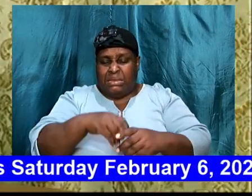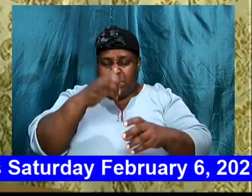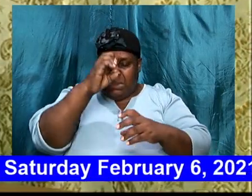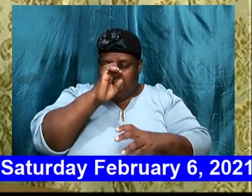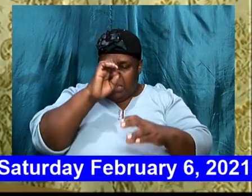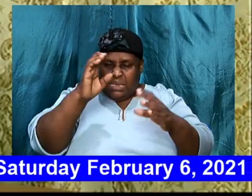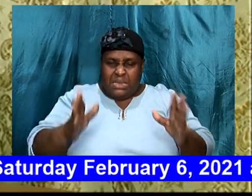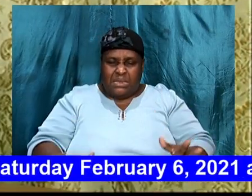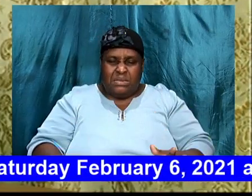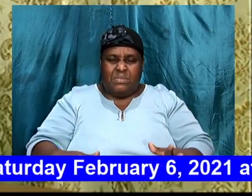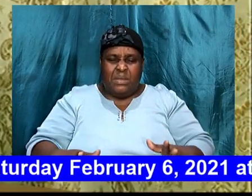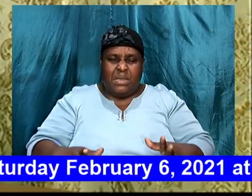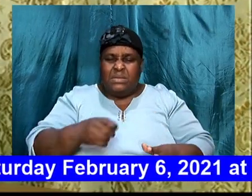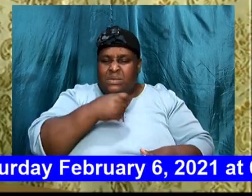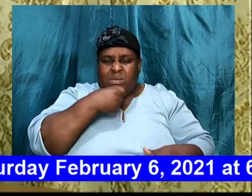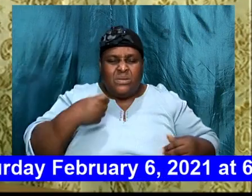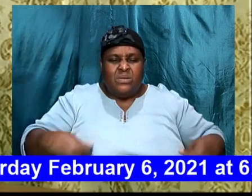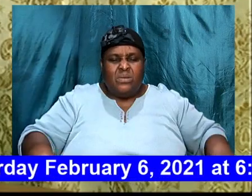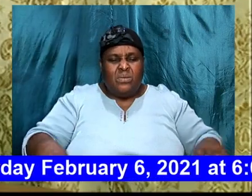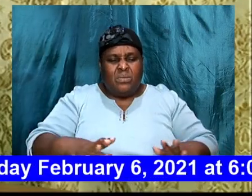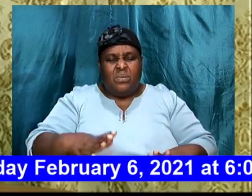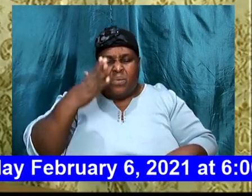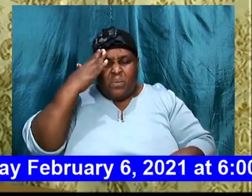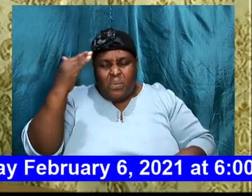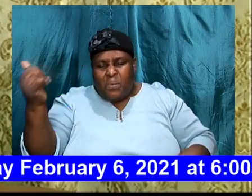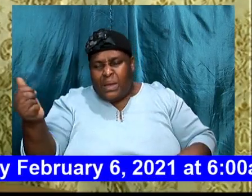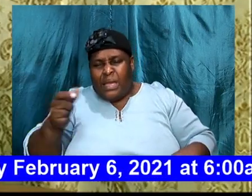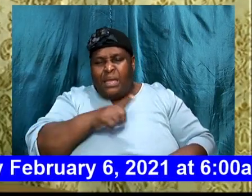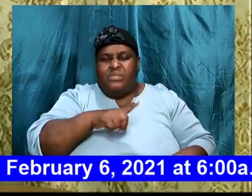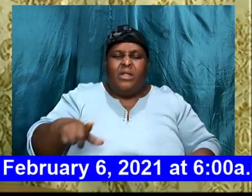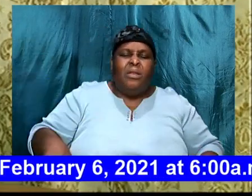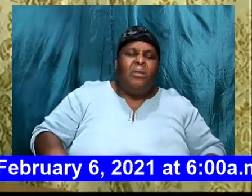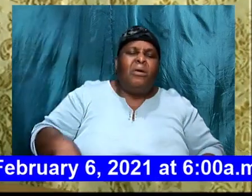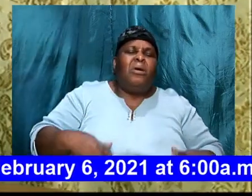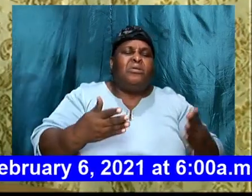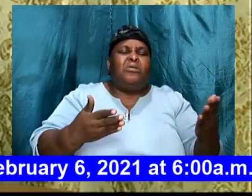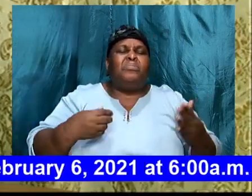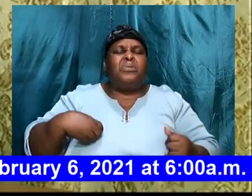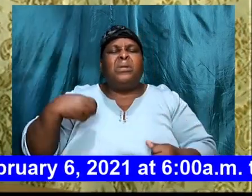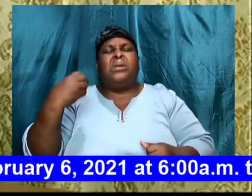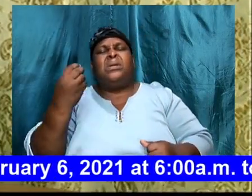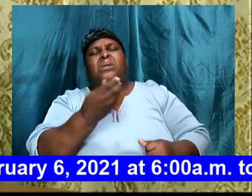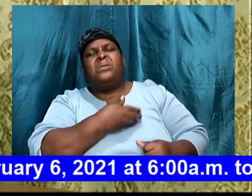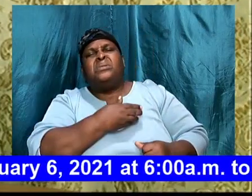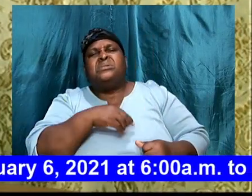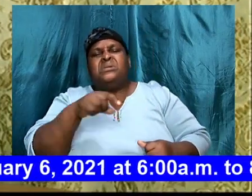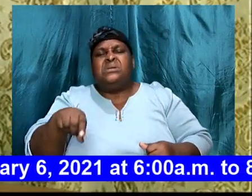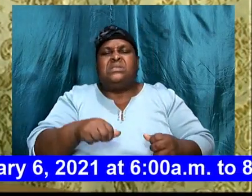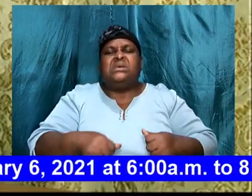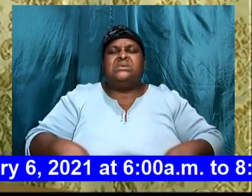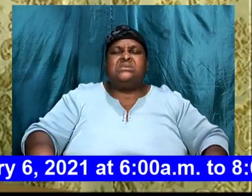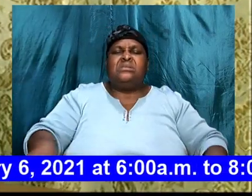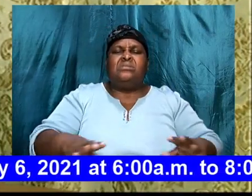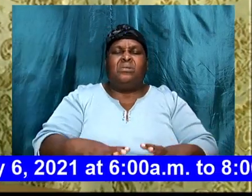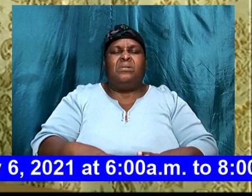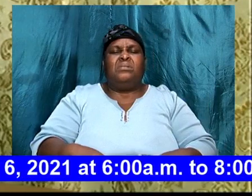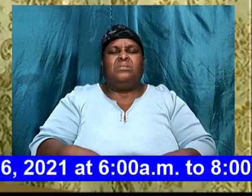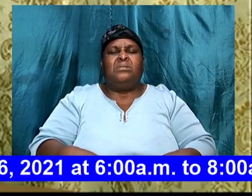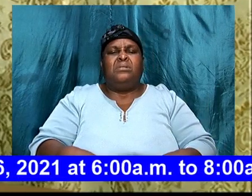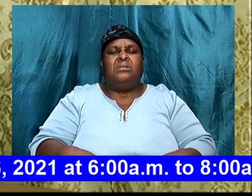why, is the Lord, bringing us, to this land, only, let us, fall, by the sword,